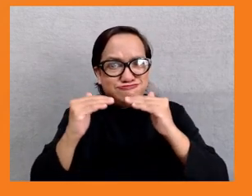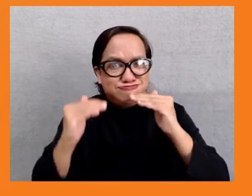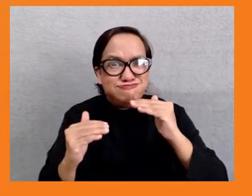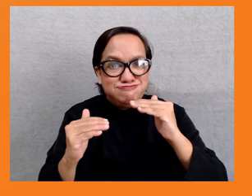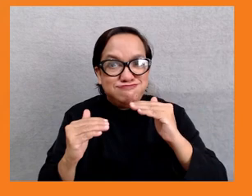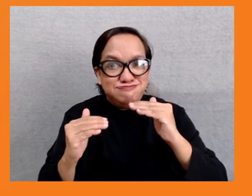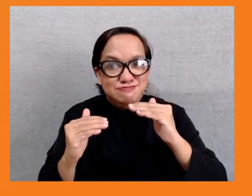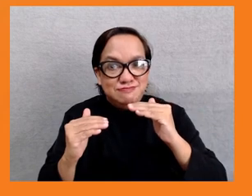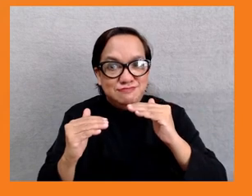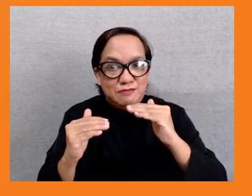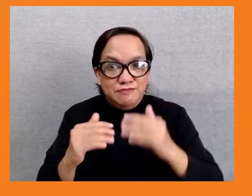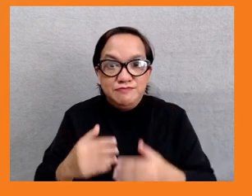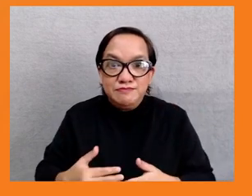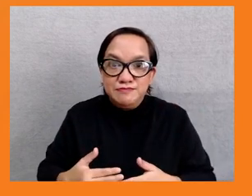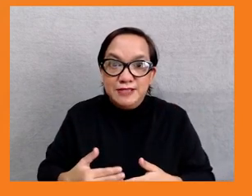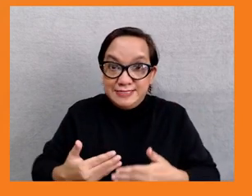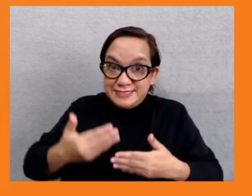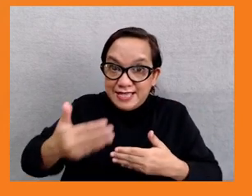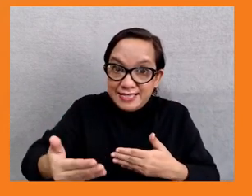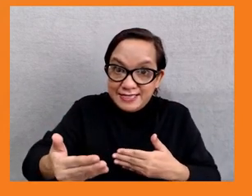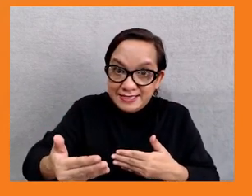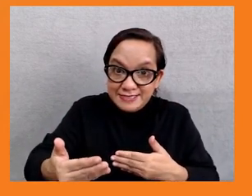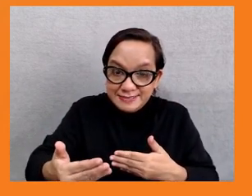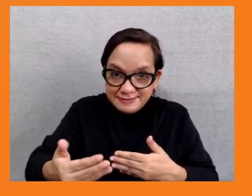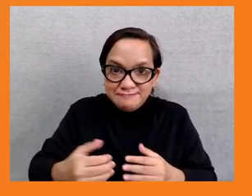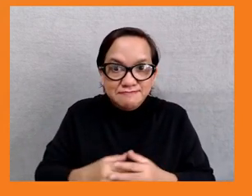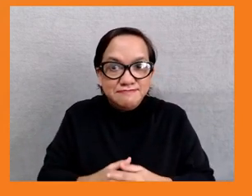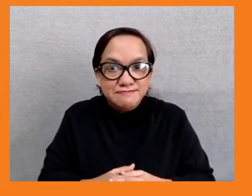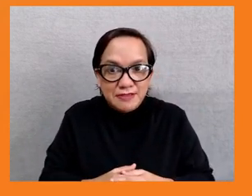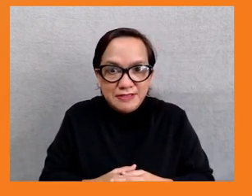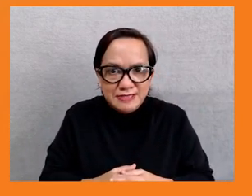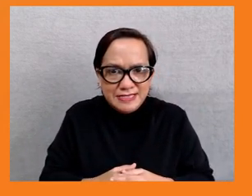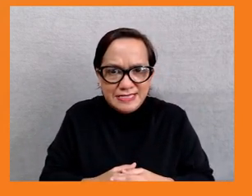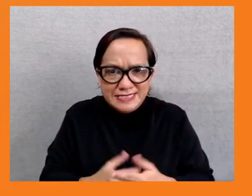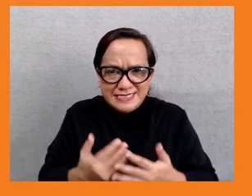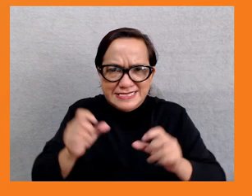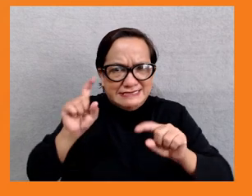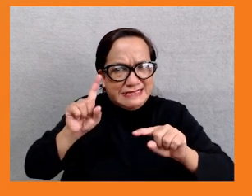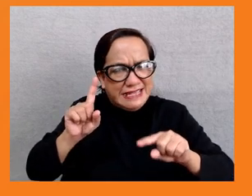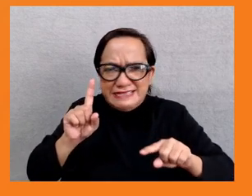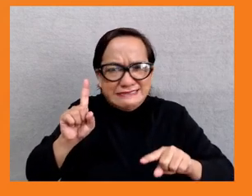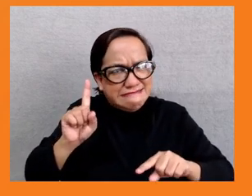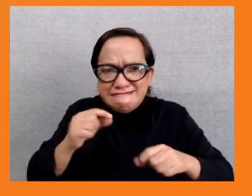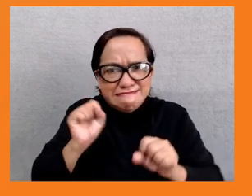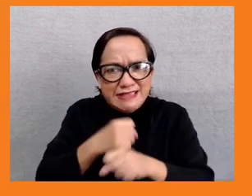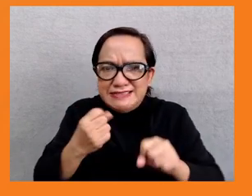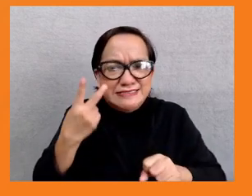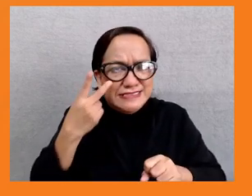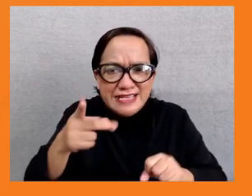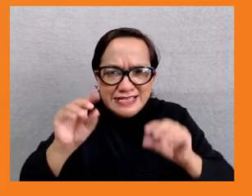can we really fix the slides? They're very unclear to read. I don't know what's going on. It was the same at the end of Matthew's presentation.